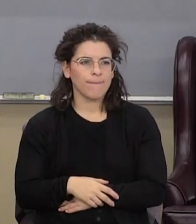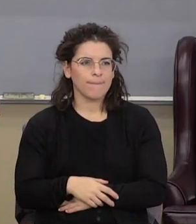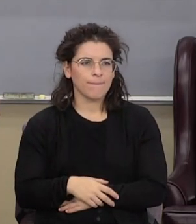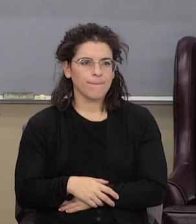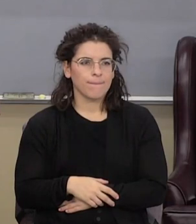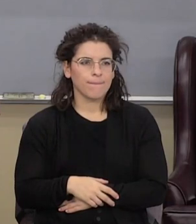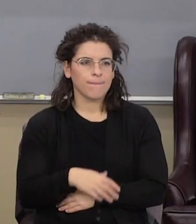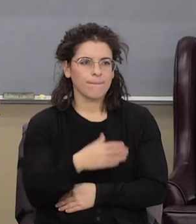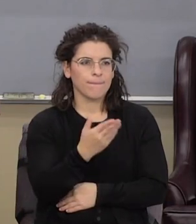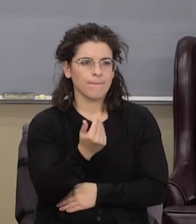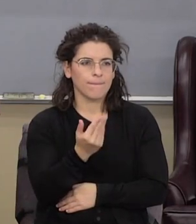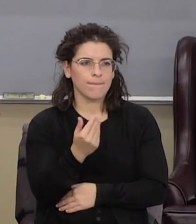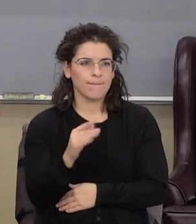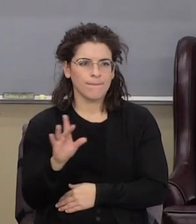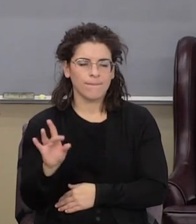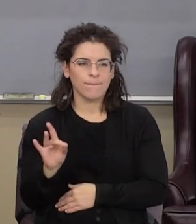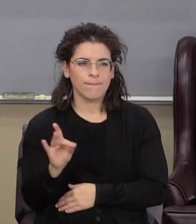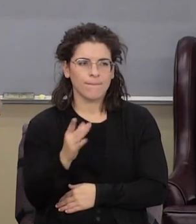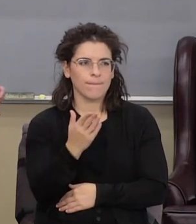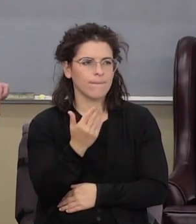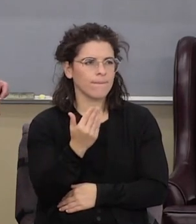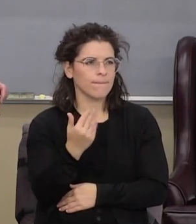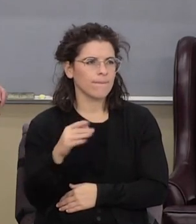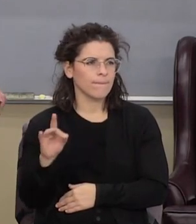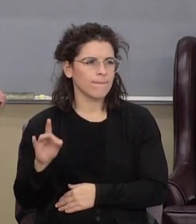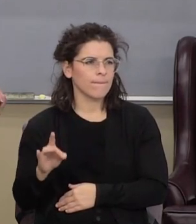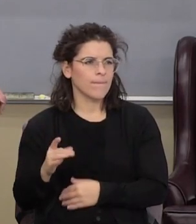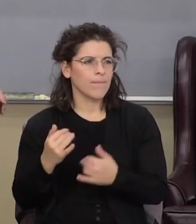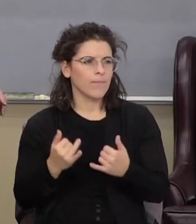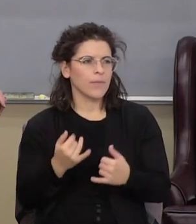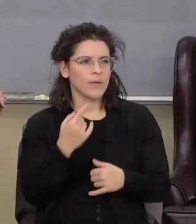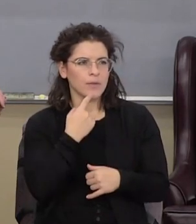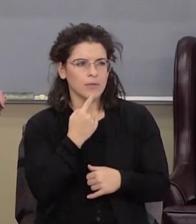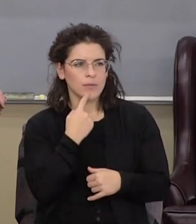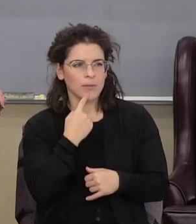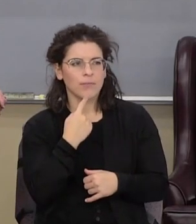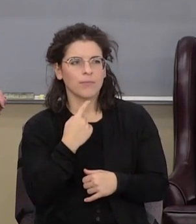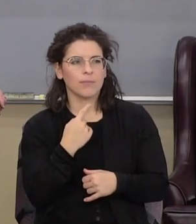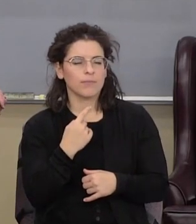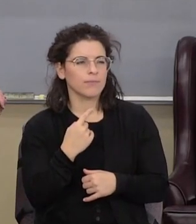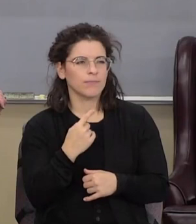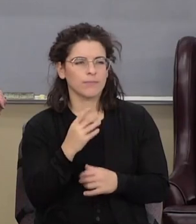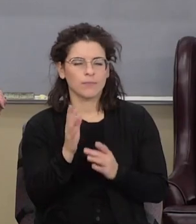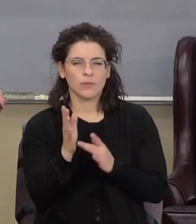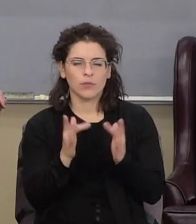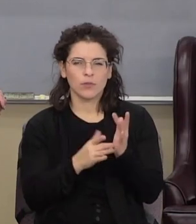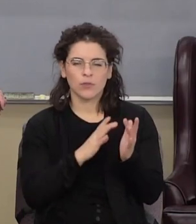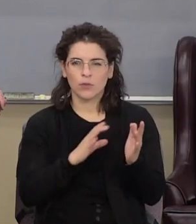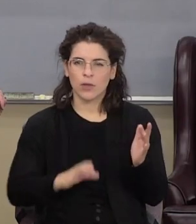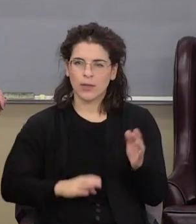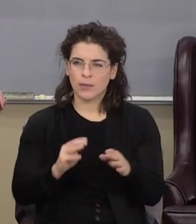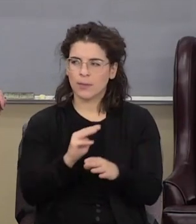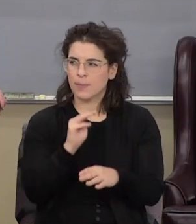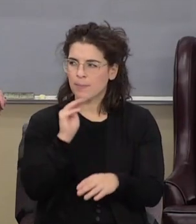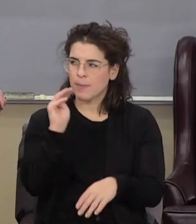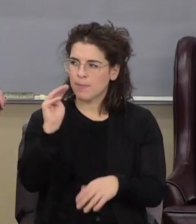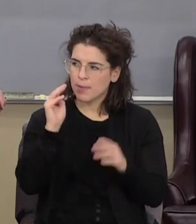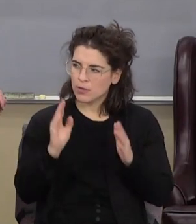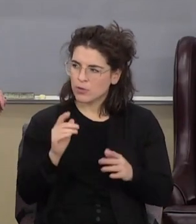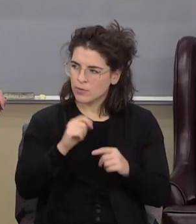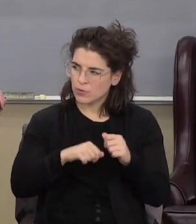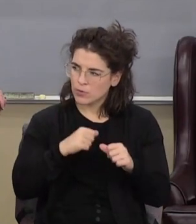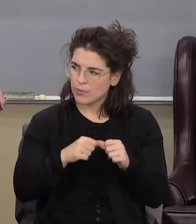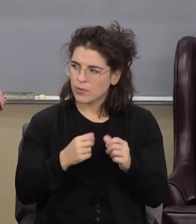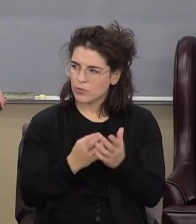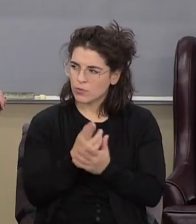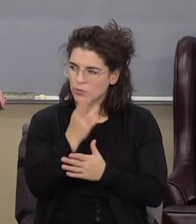Verse number 8. Romans 15, verse 8. And I say that Jesus Christ was a minister of the circumcision for the truth of God to confirm the promises